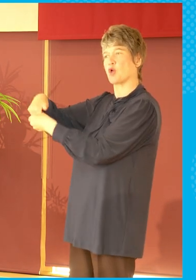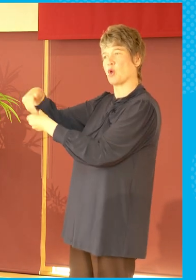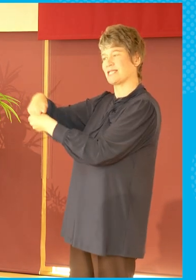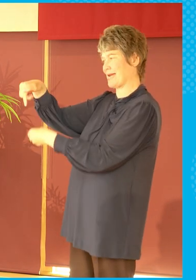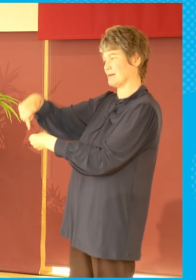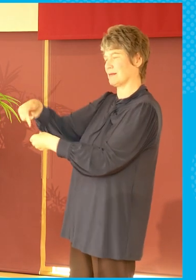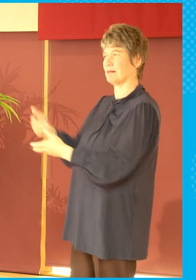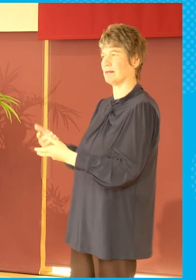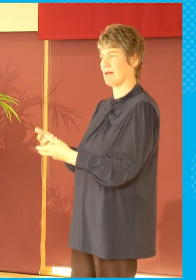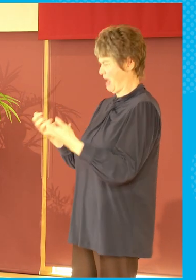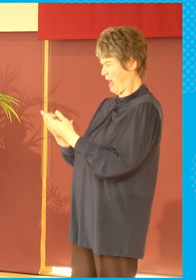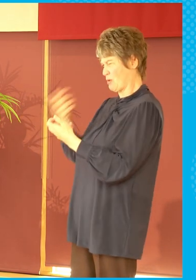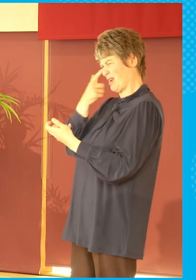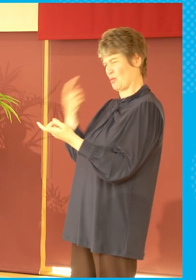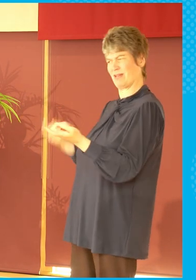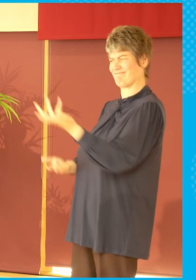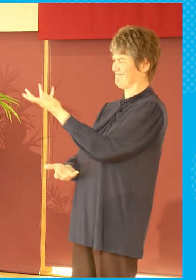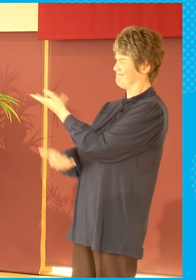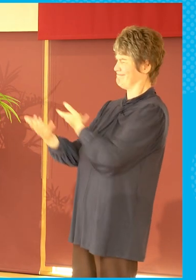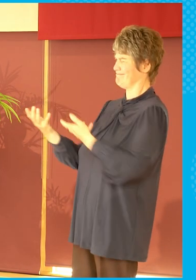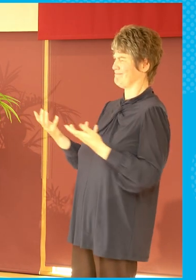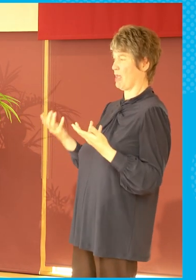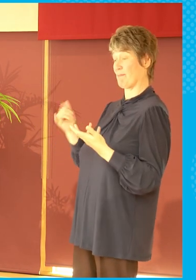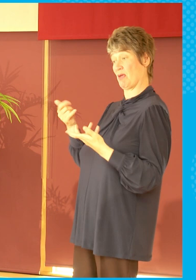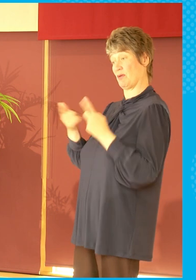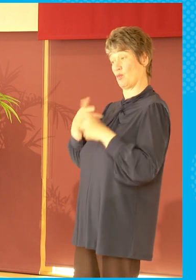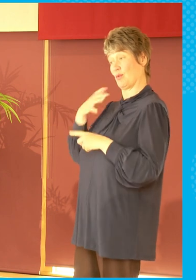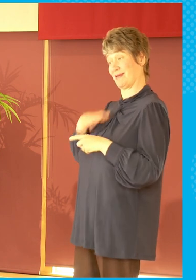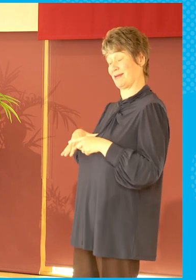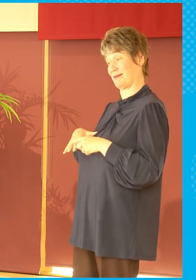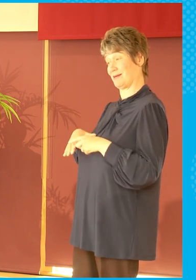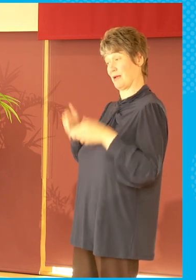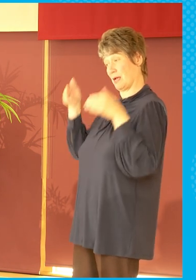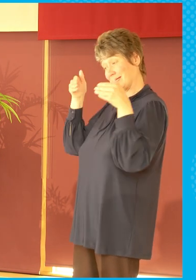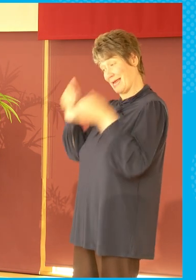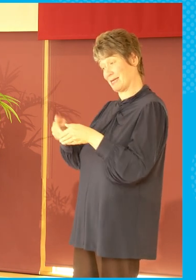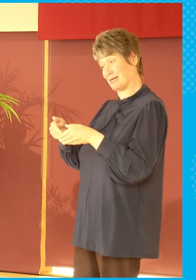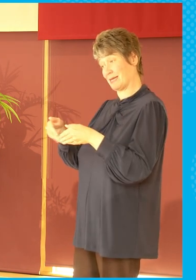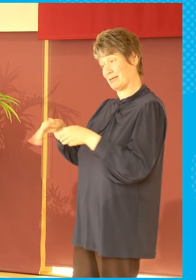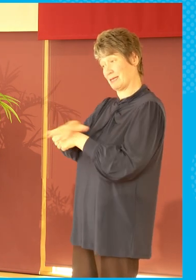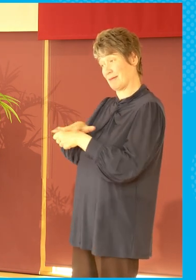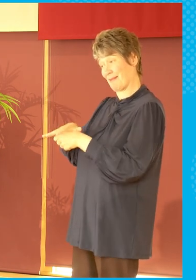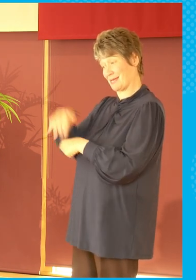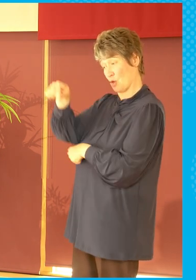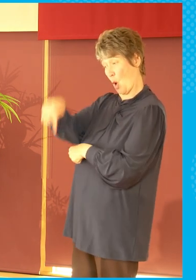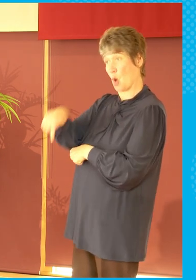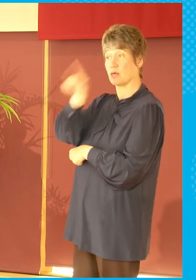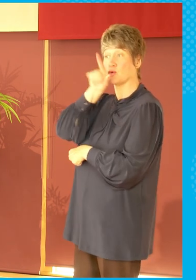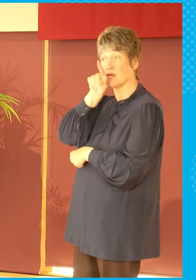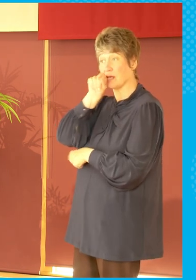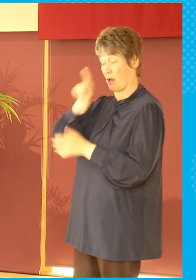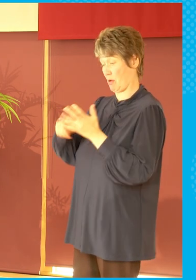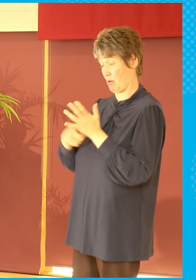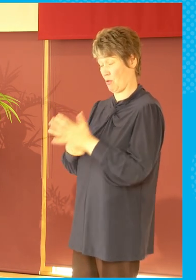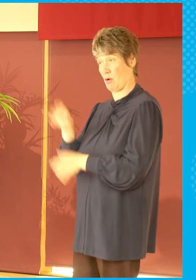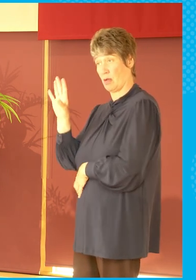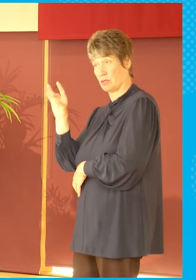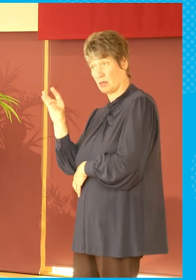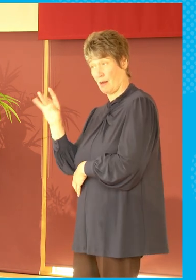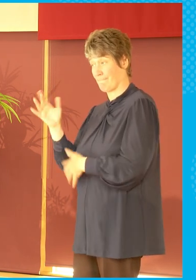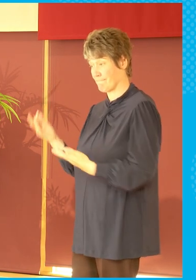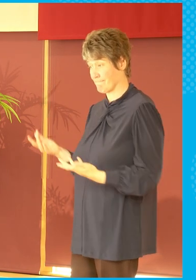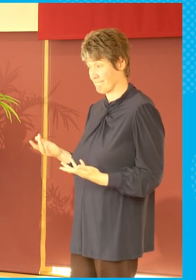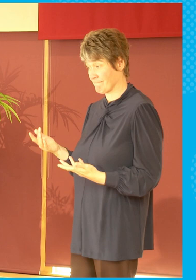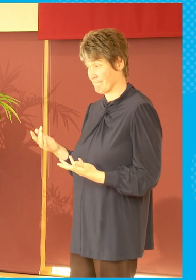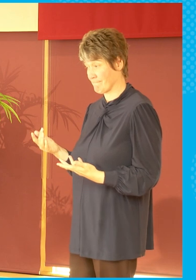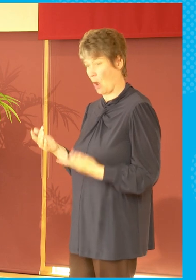Do we have a lot more dedicated spaces on things like Twitter and Instagram? Does BBC Scotland, does STV, do we